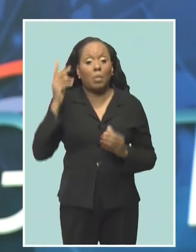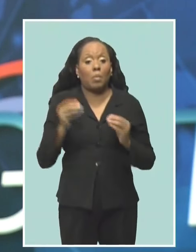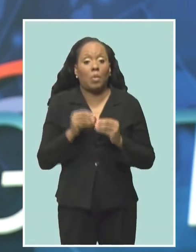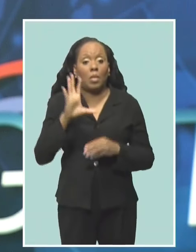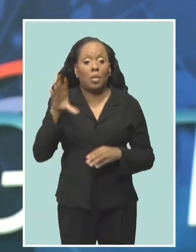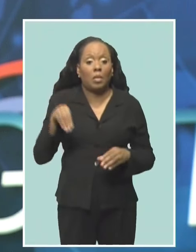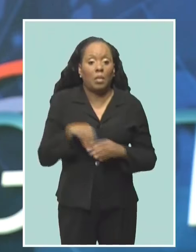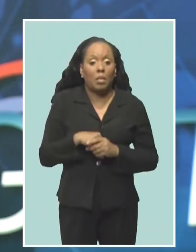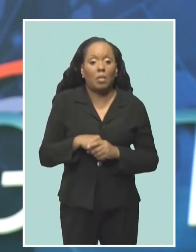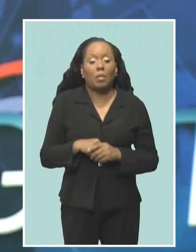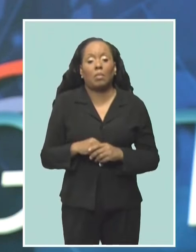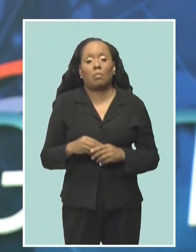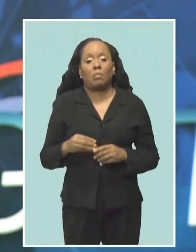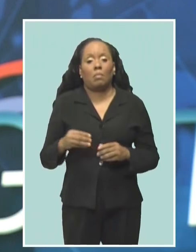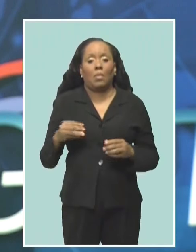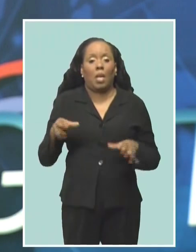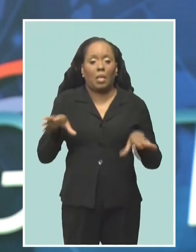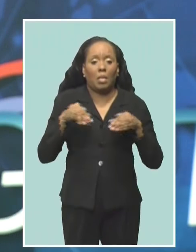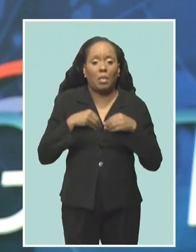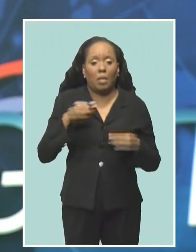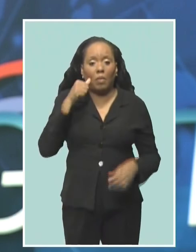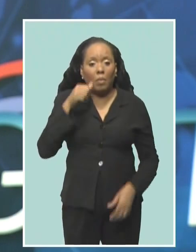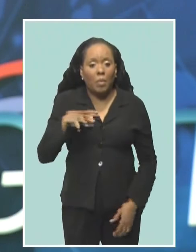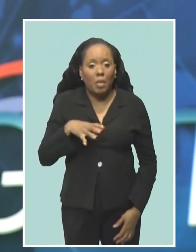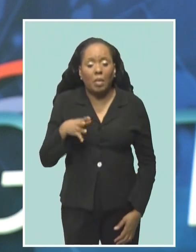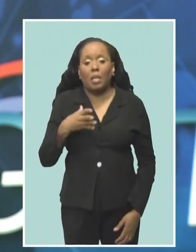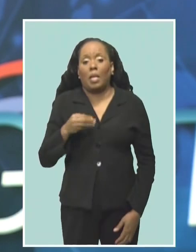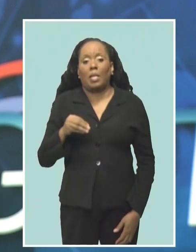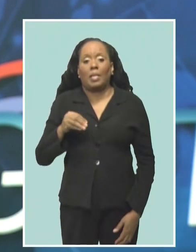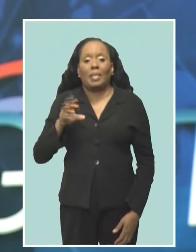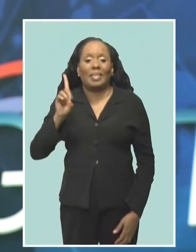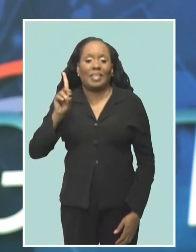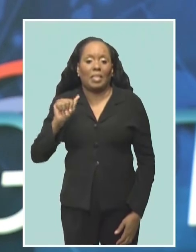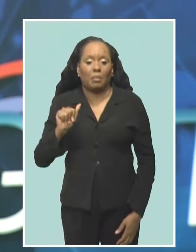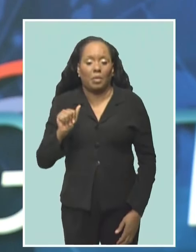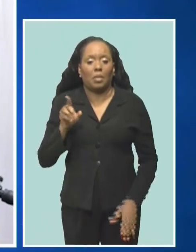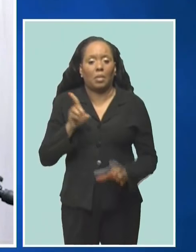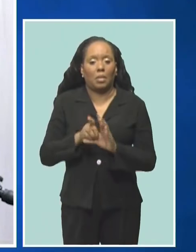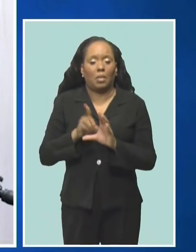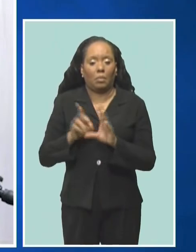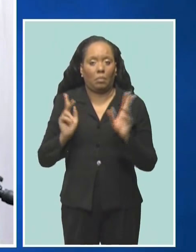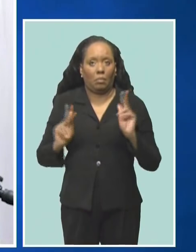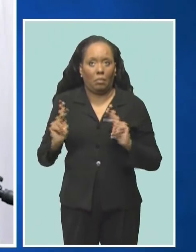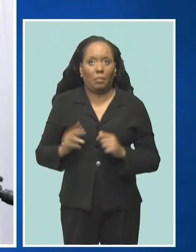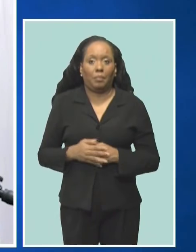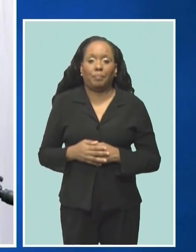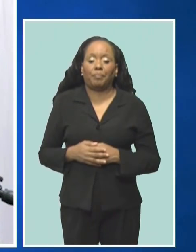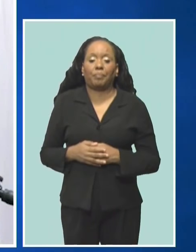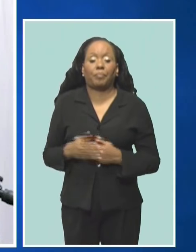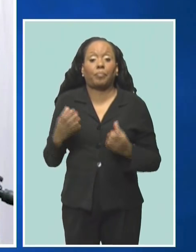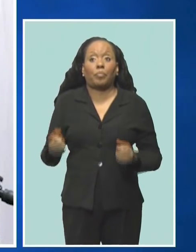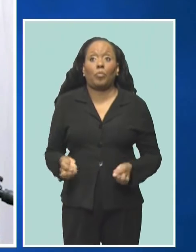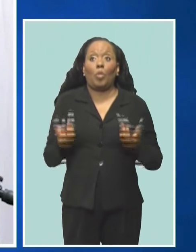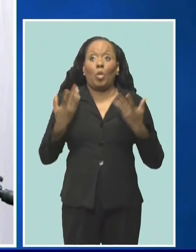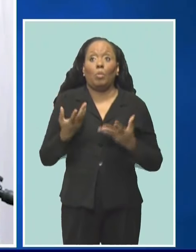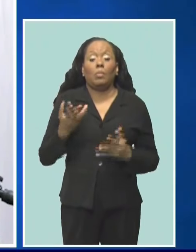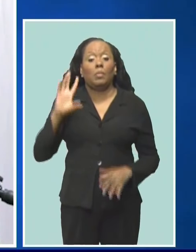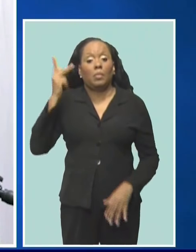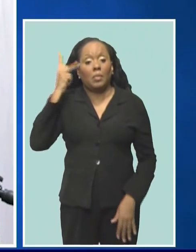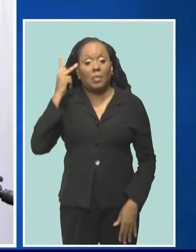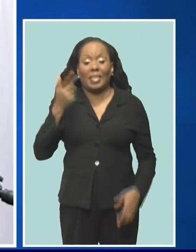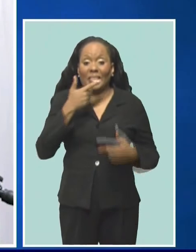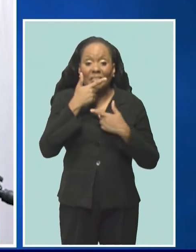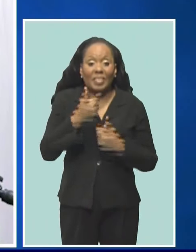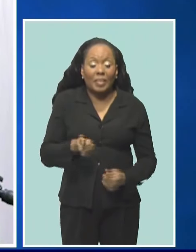embracing of female parliamentarians and the disabled. How many of our parliaments are really interested